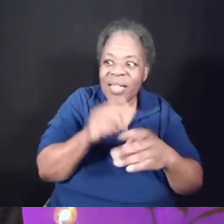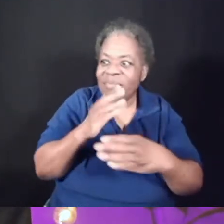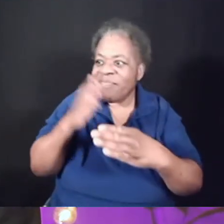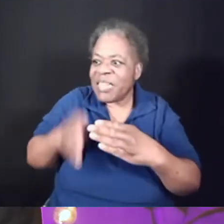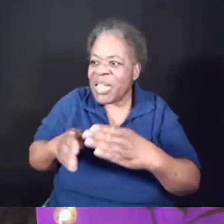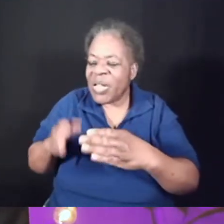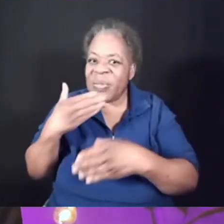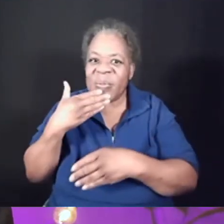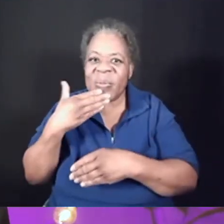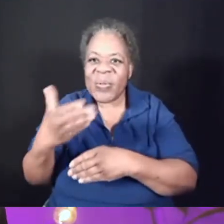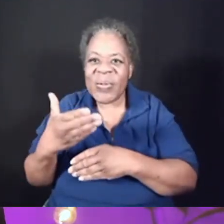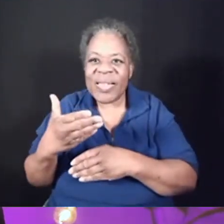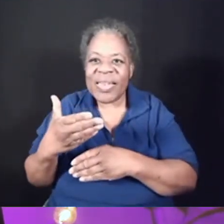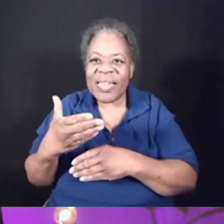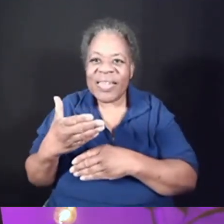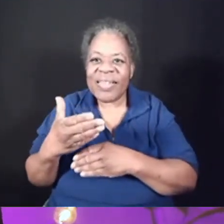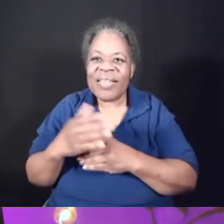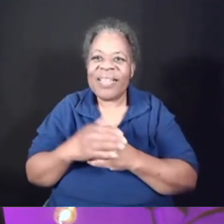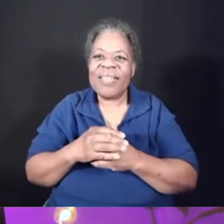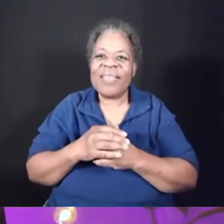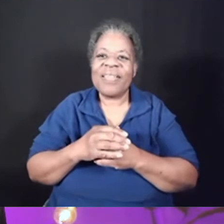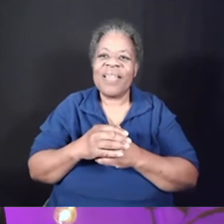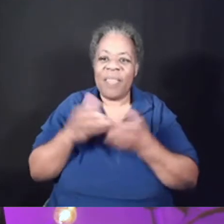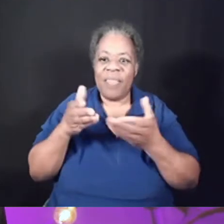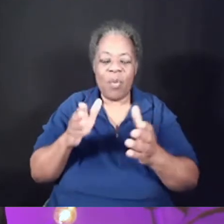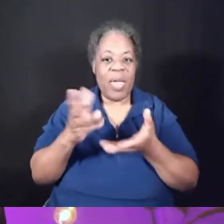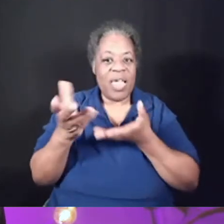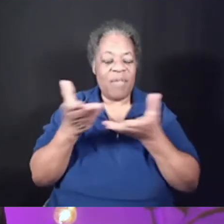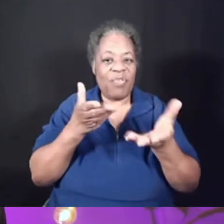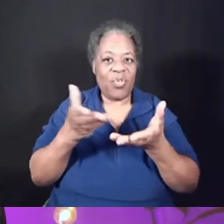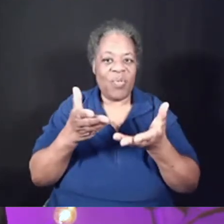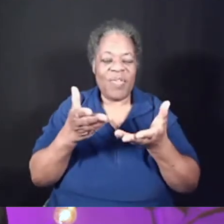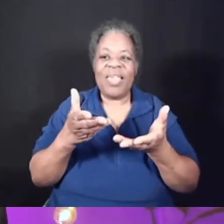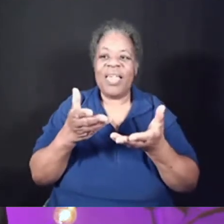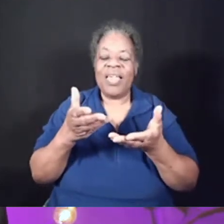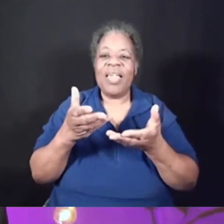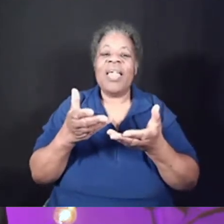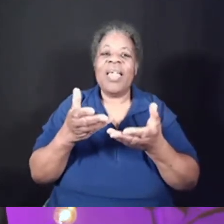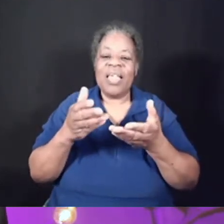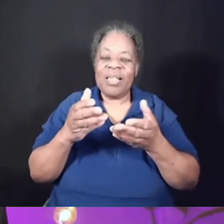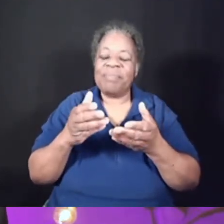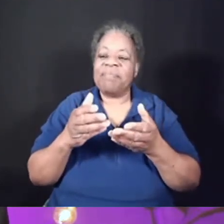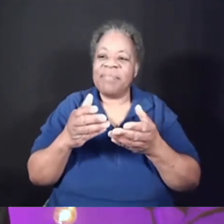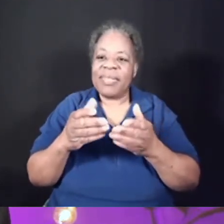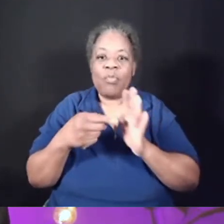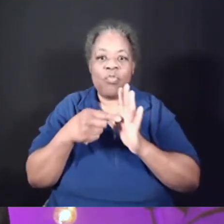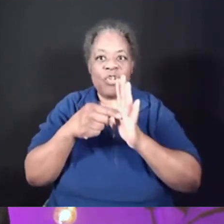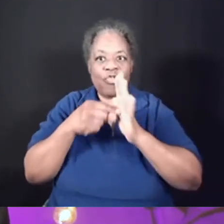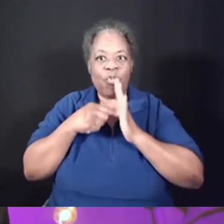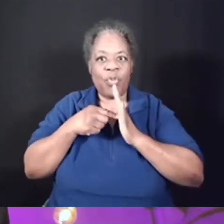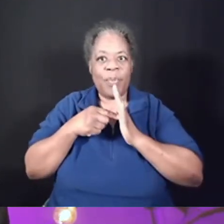This way of serving was brought to me in startling clarity in a viral photo that was taken in the early hours of January 7,